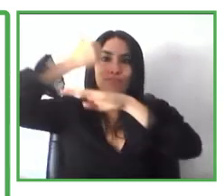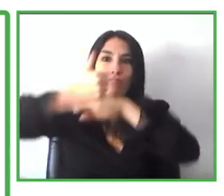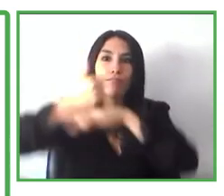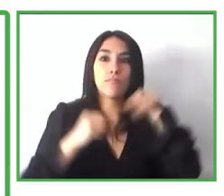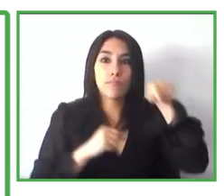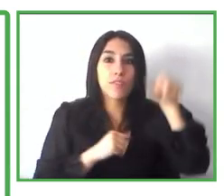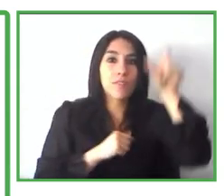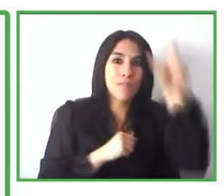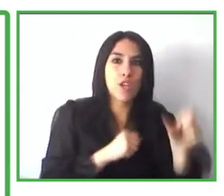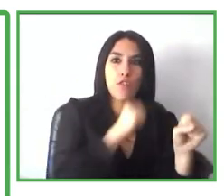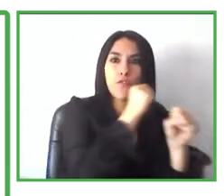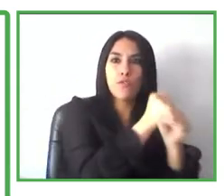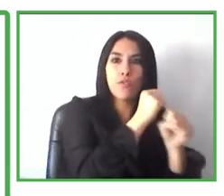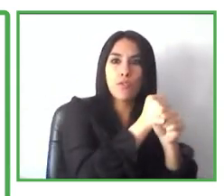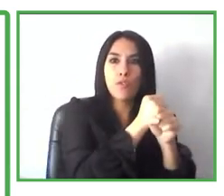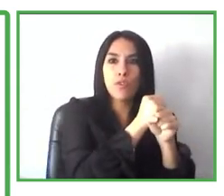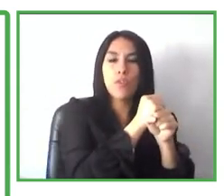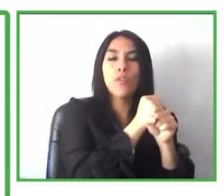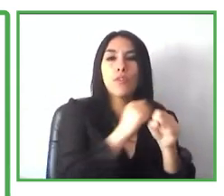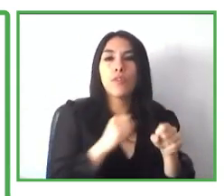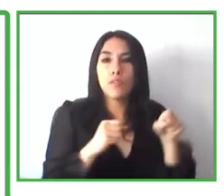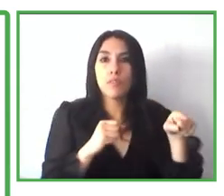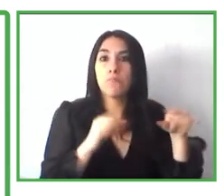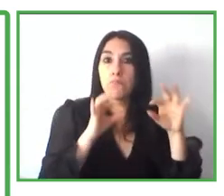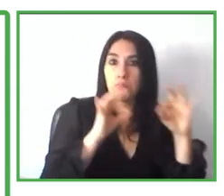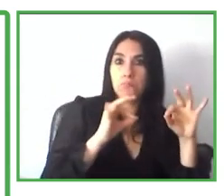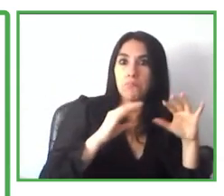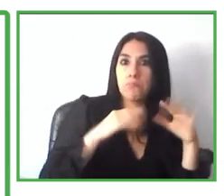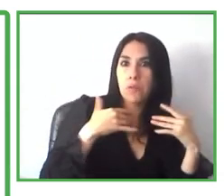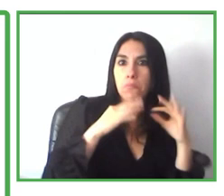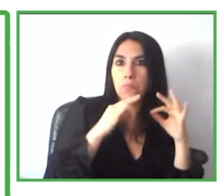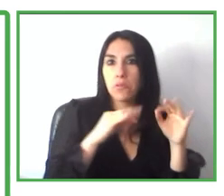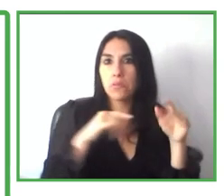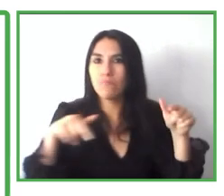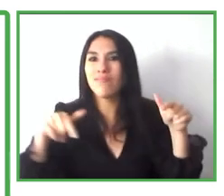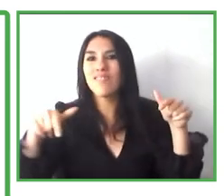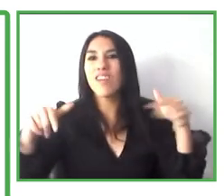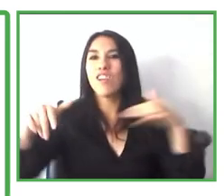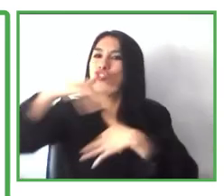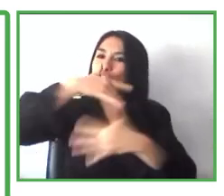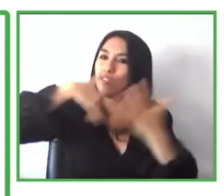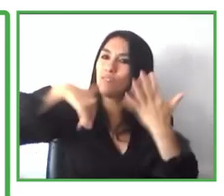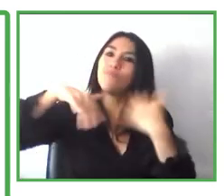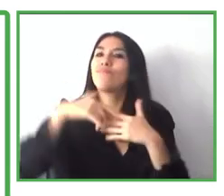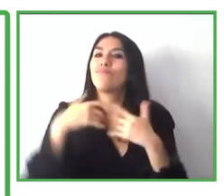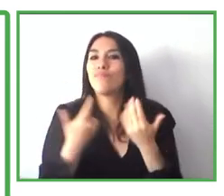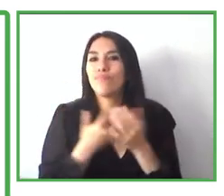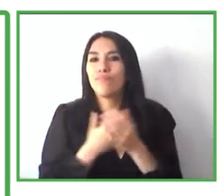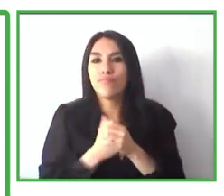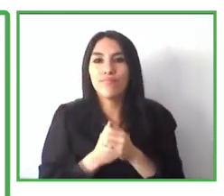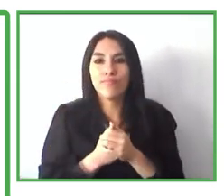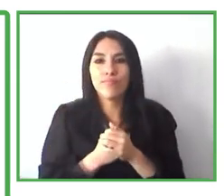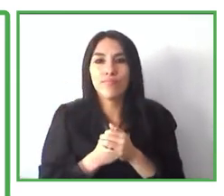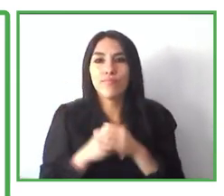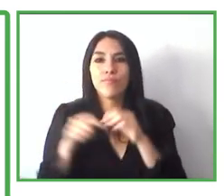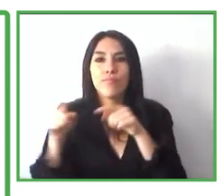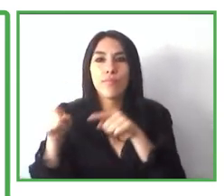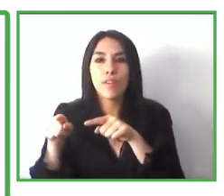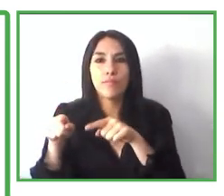happy and that way we are able to say that this is a win-win situation.